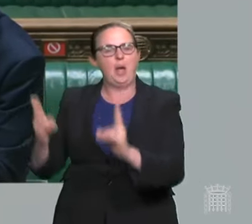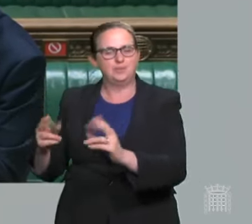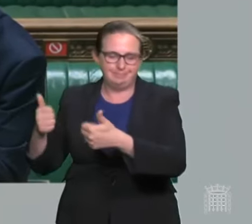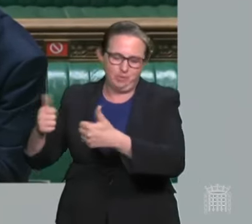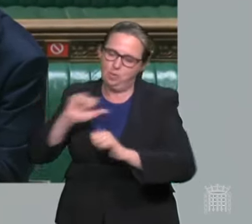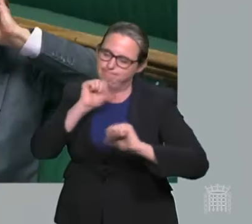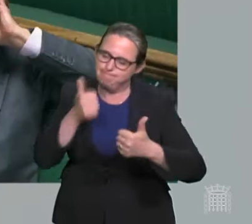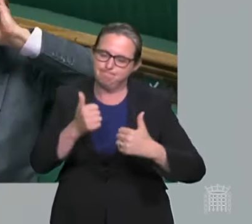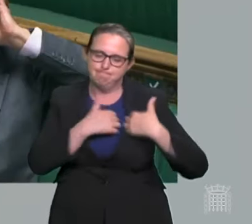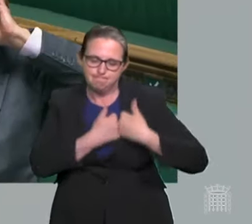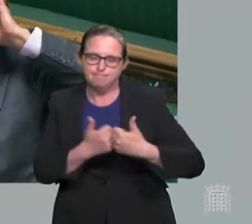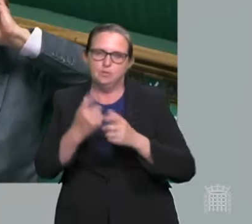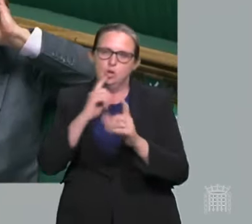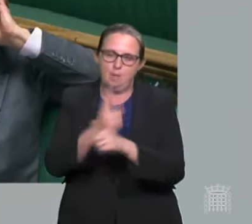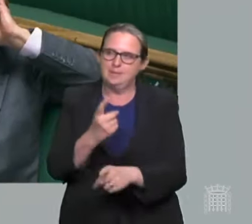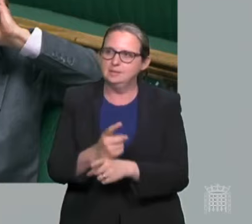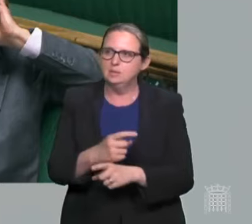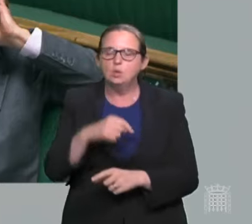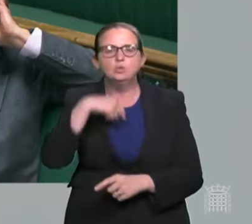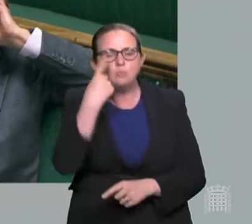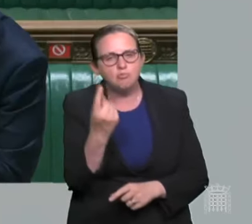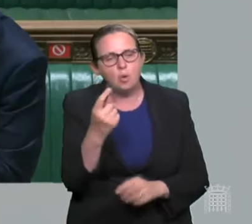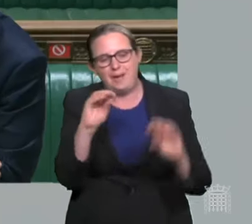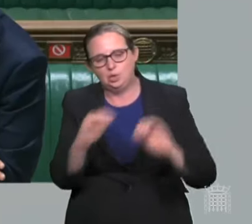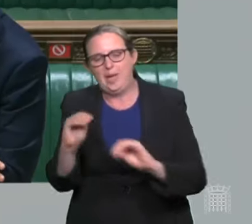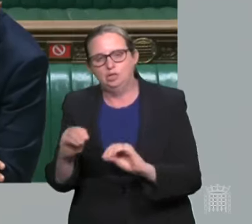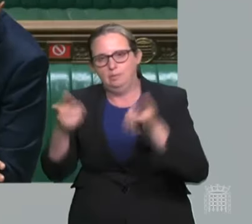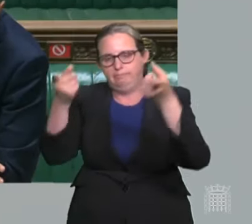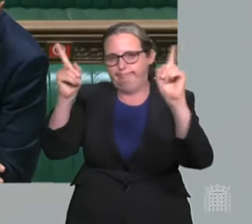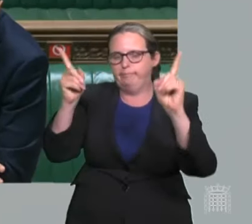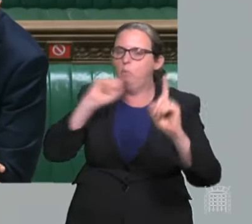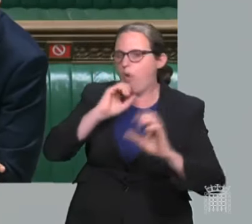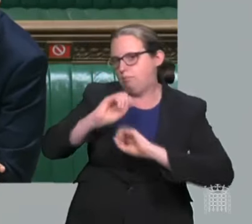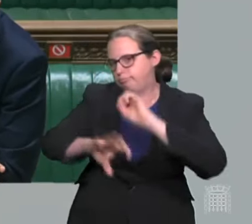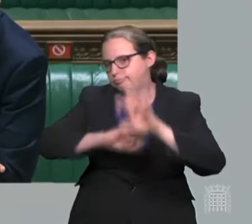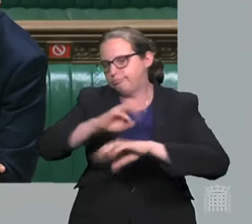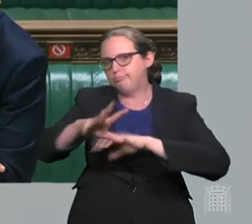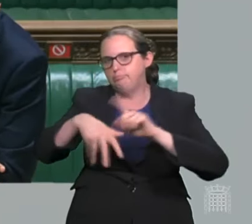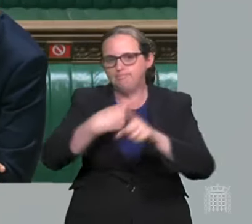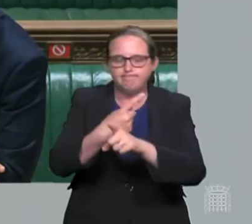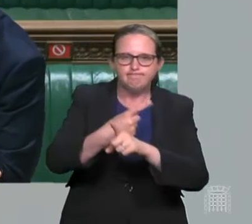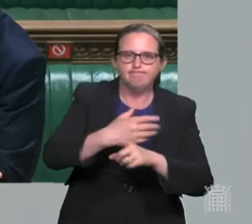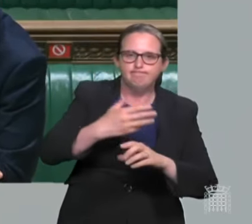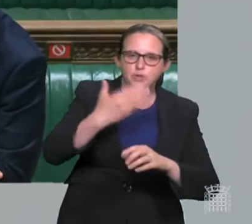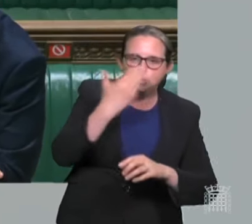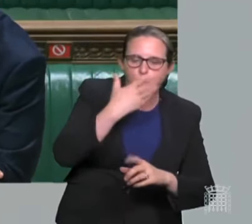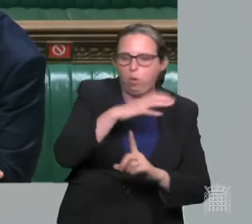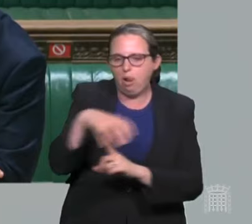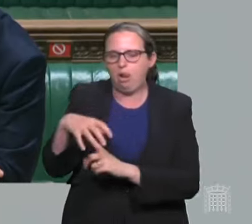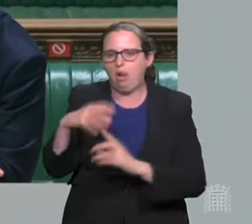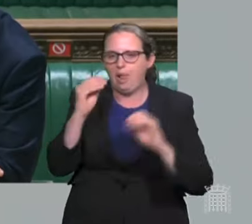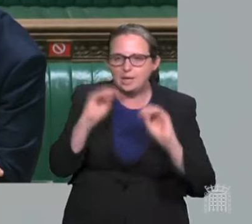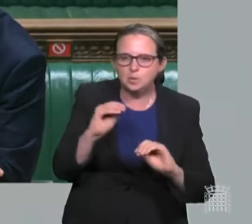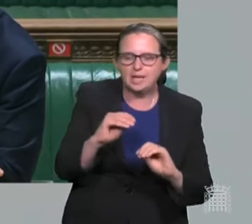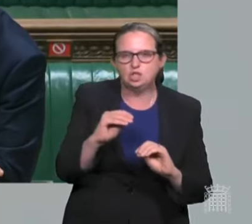say much more tomorrow about the action we will be taking around schools and educational settings, including the removal